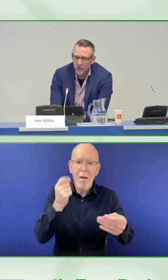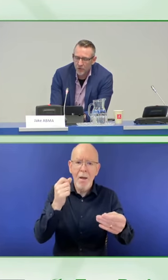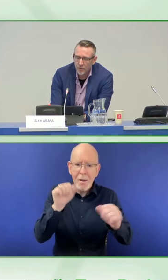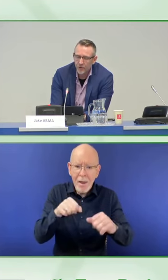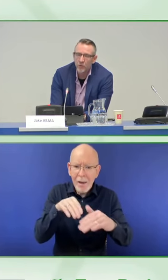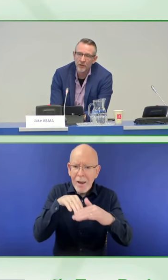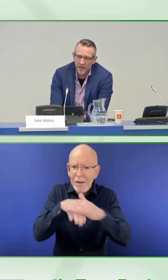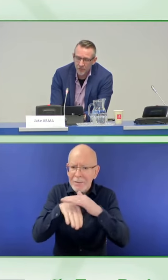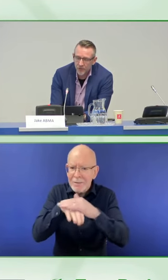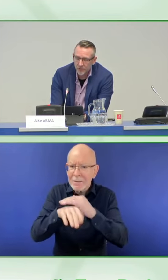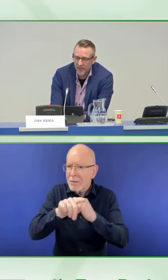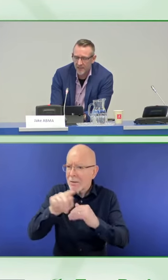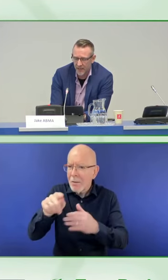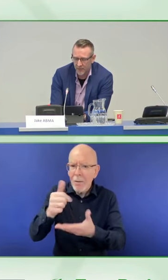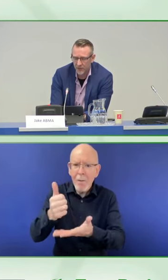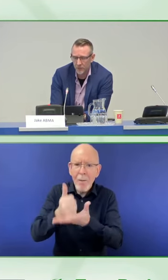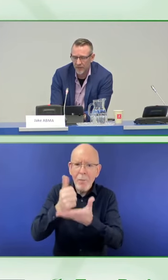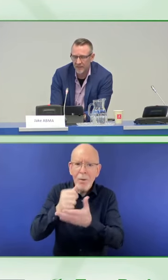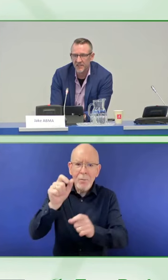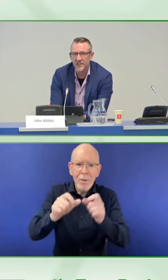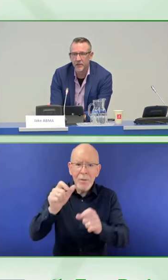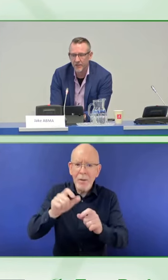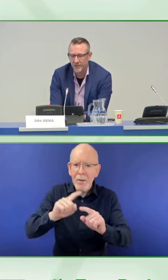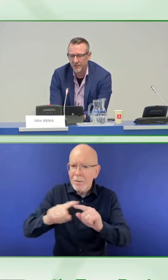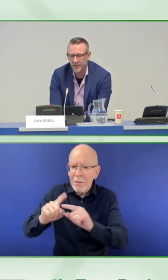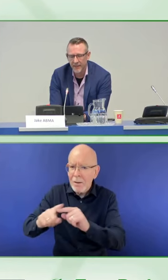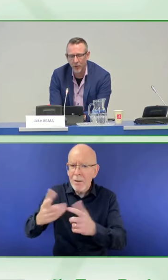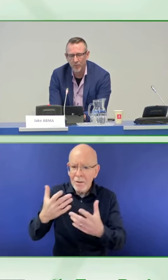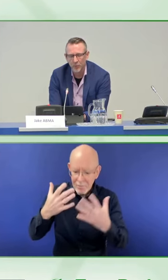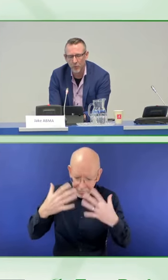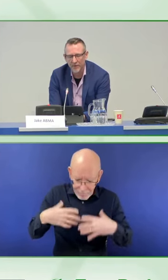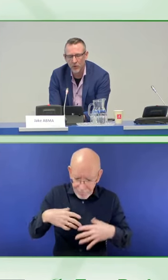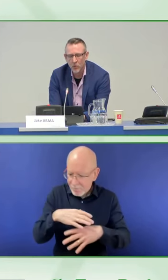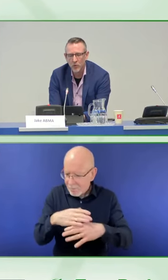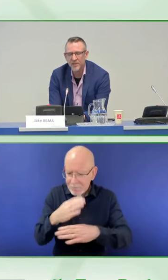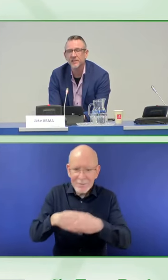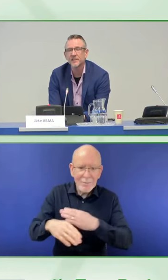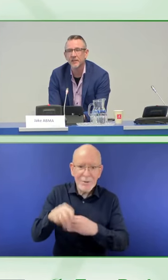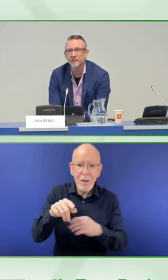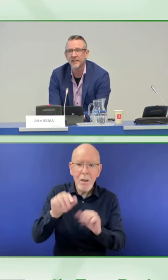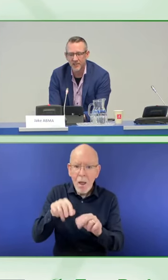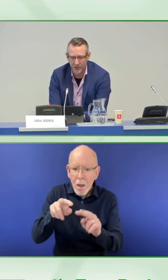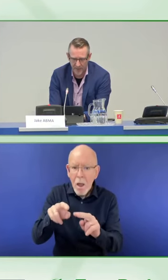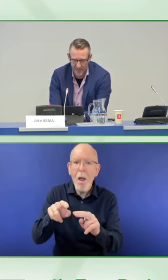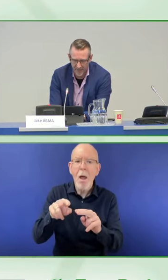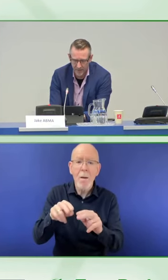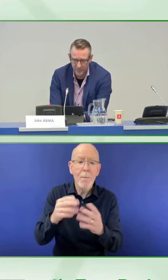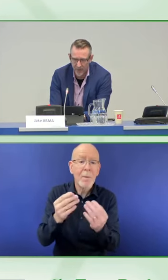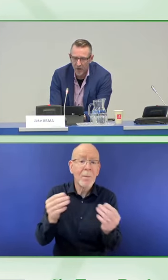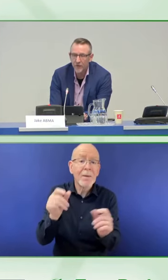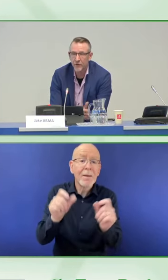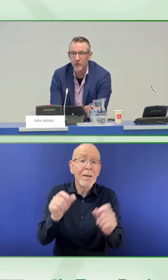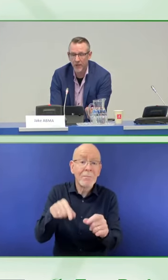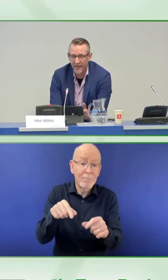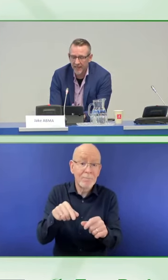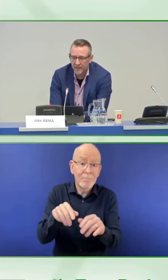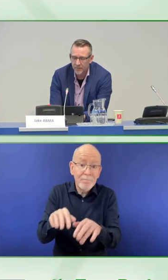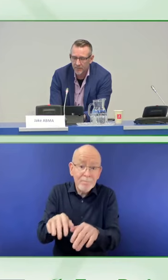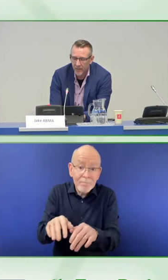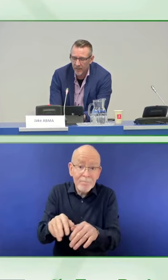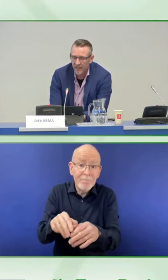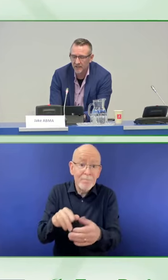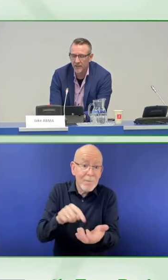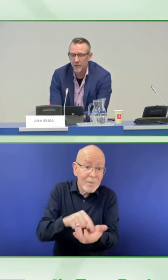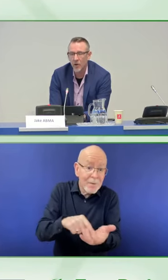we also offer walk-in consultation hours where Digicoaches help with all questions on digital banking, from logging